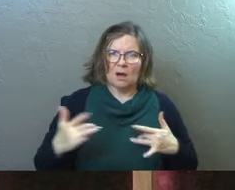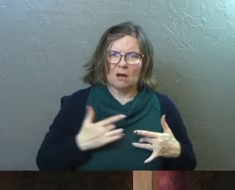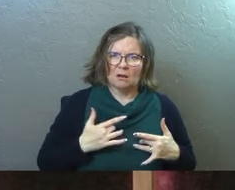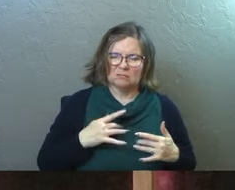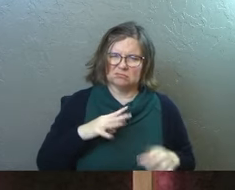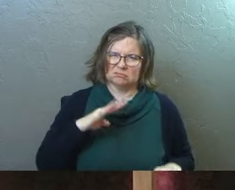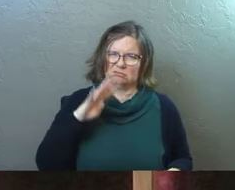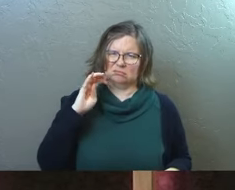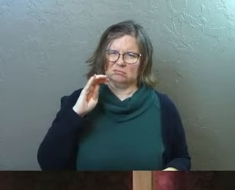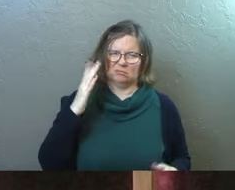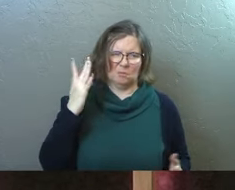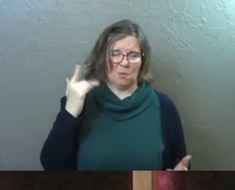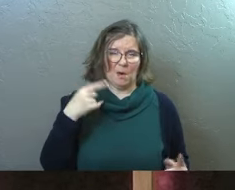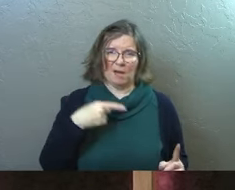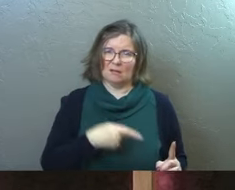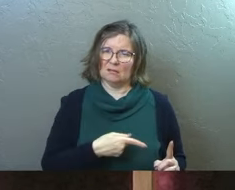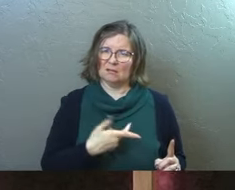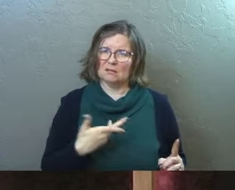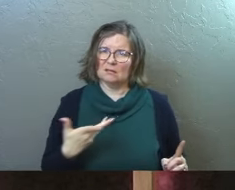Why?